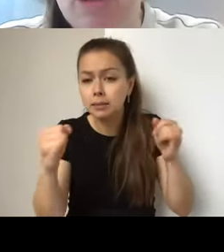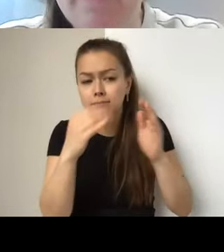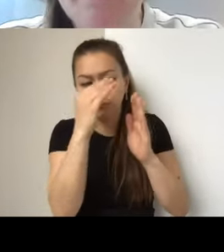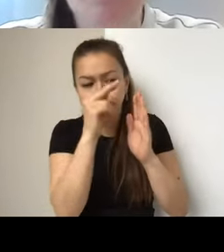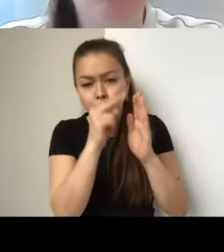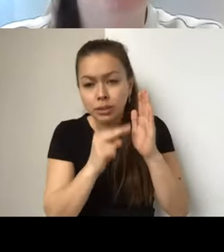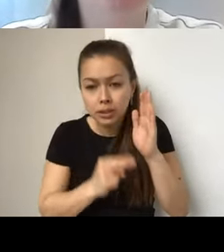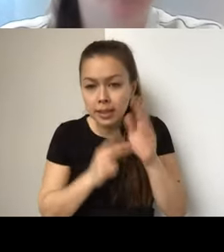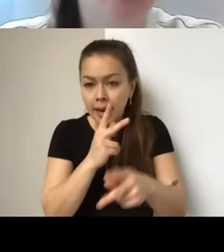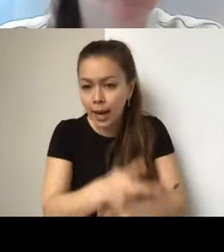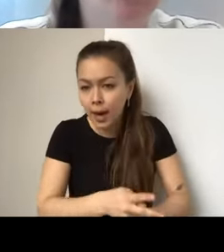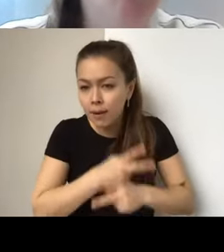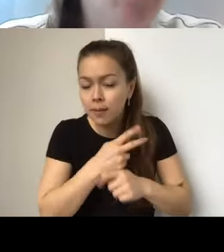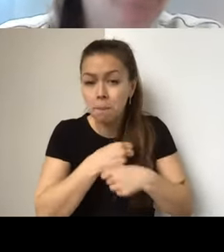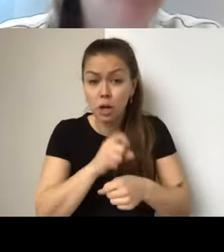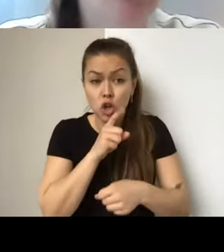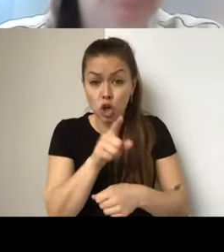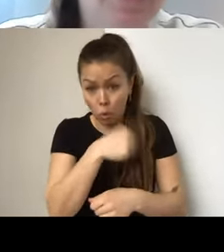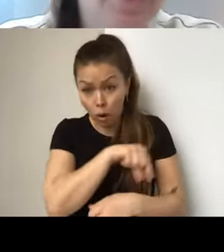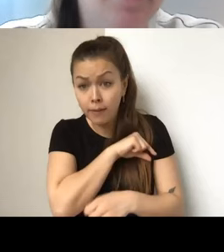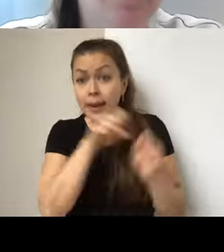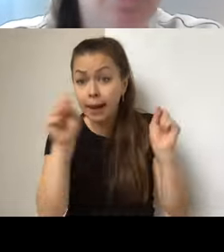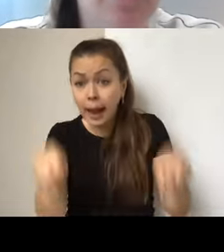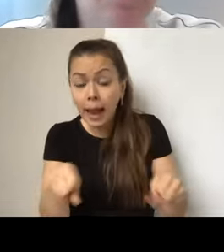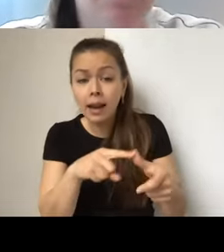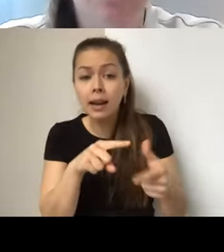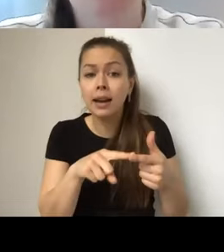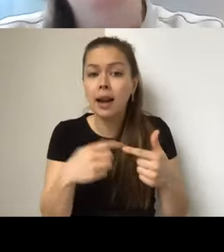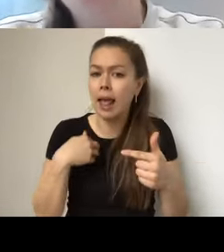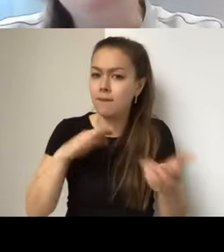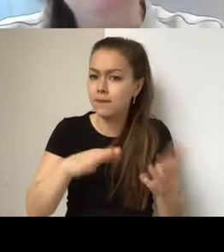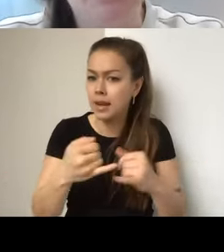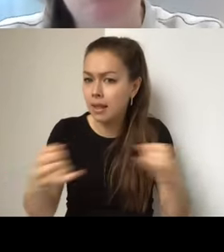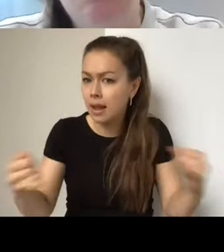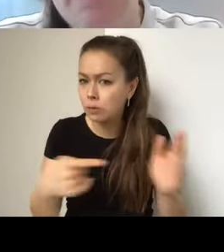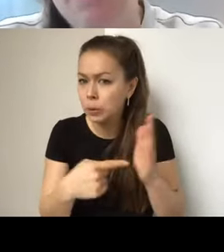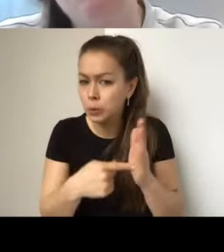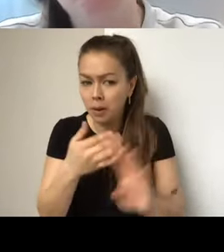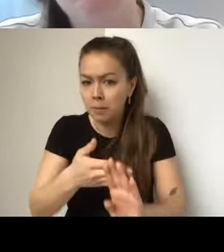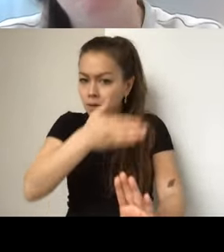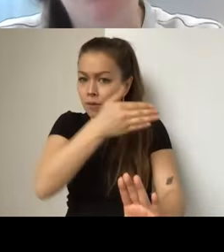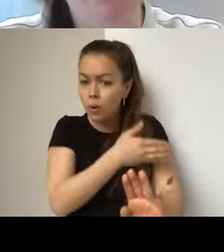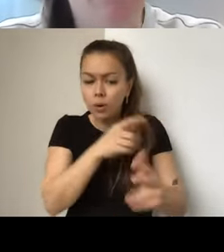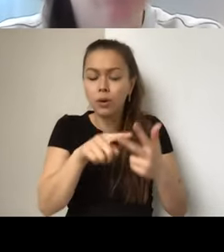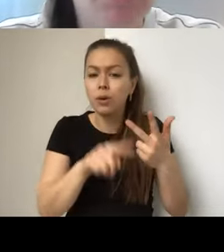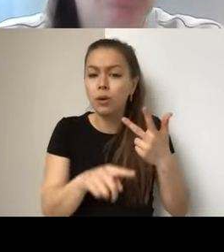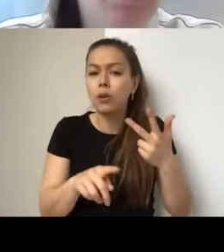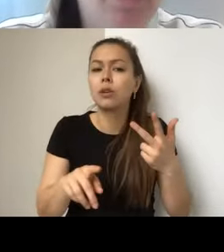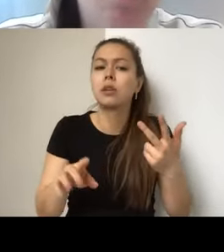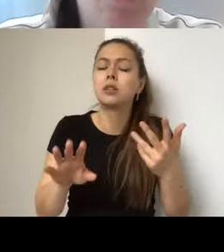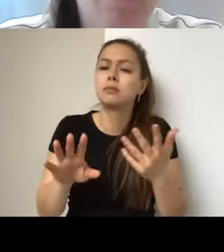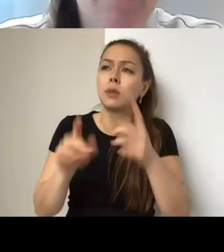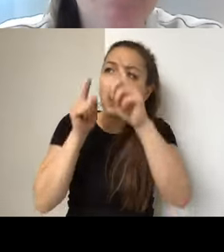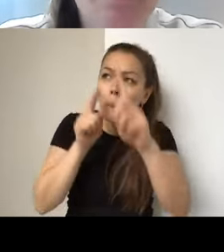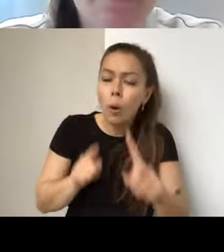eligible. Make sure your project is a strong fit for the deadlines and objectives. Be in touch with me, especially if you're not that familiar